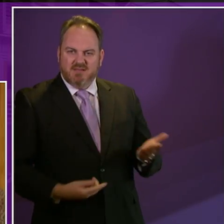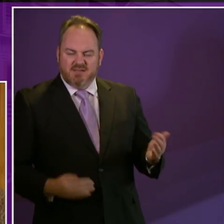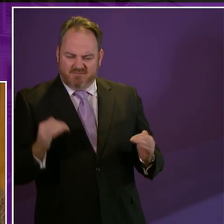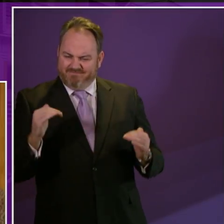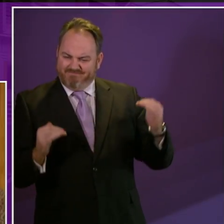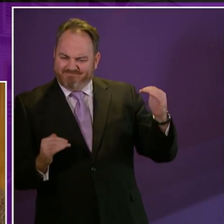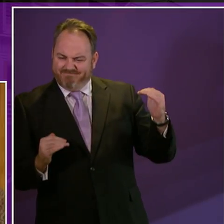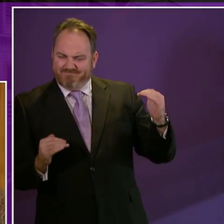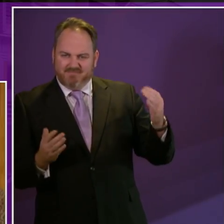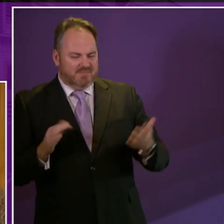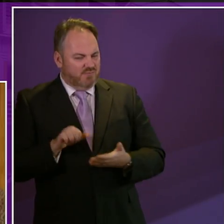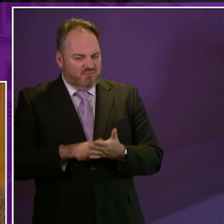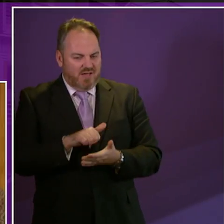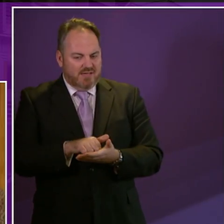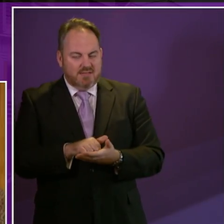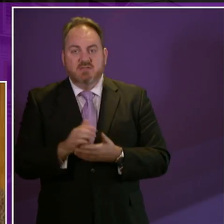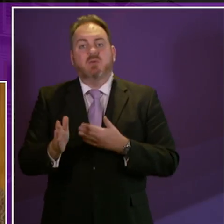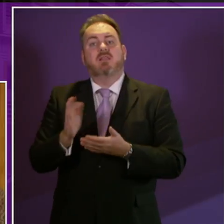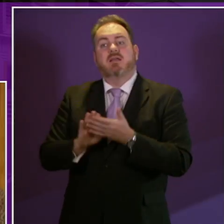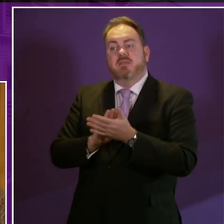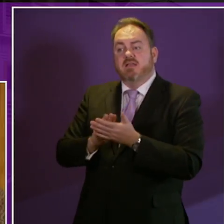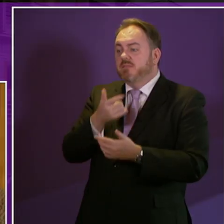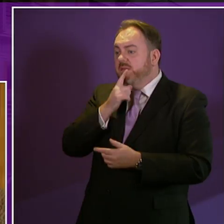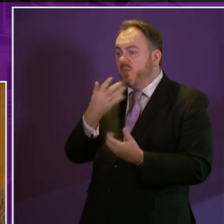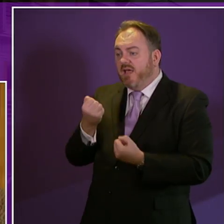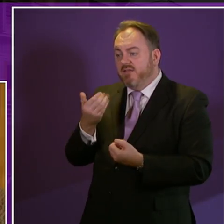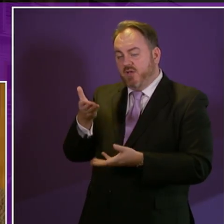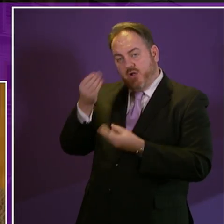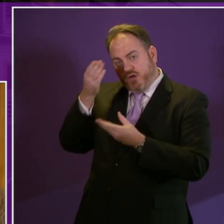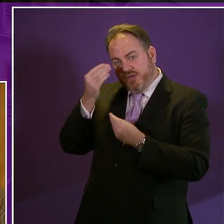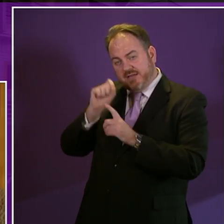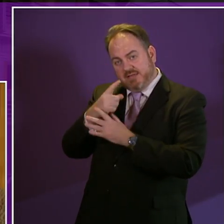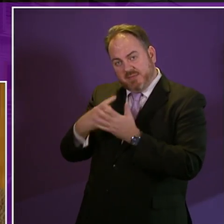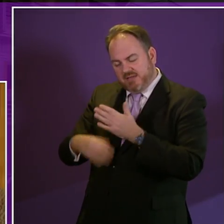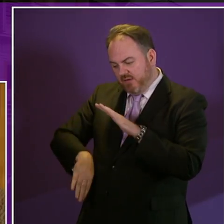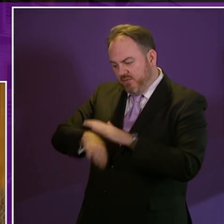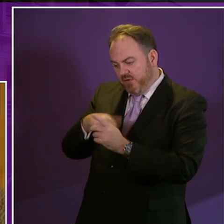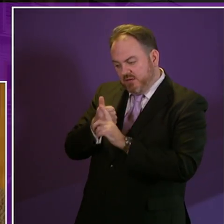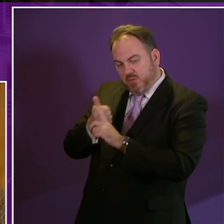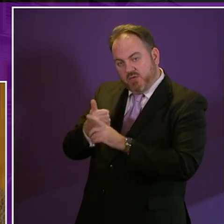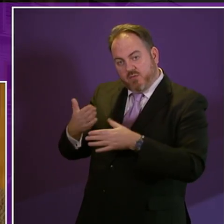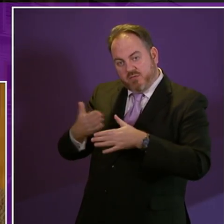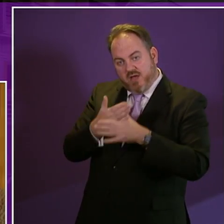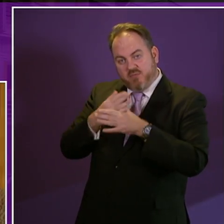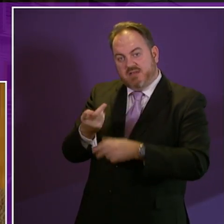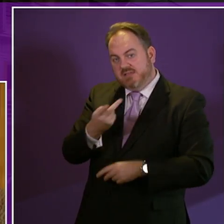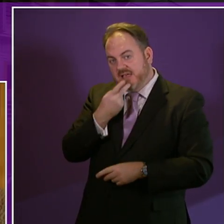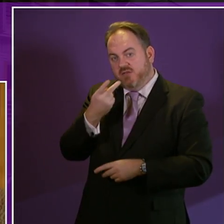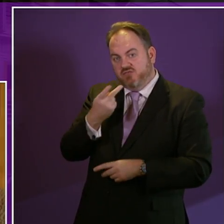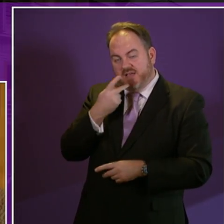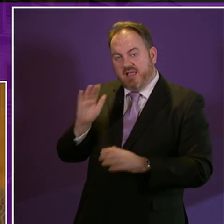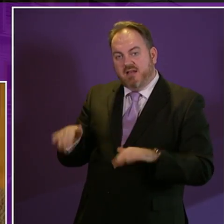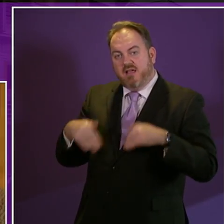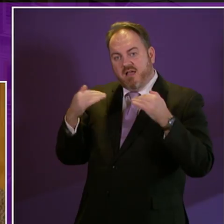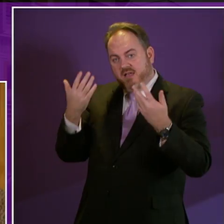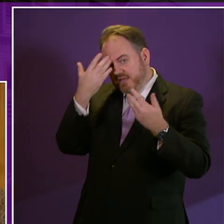that those with disabilities and that includes those with learning disabilities are supported through primary secondary and higher